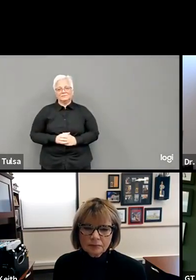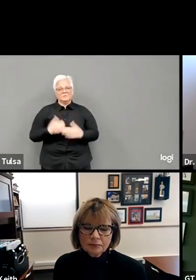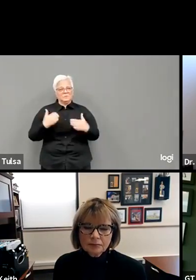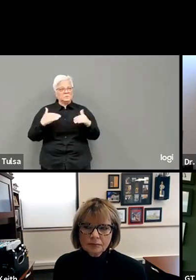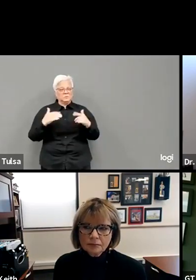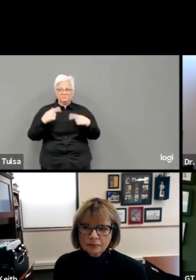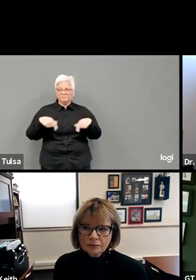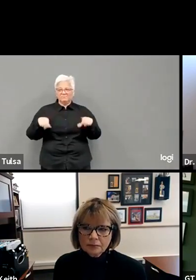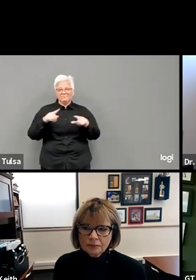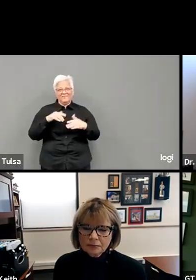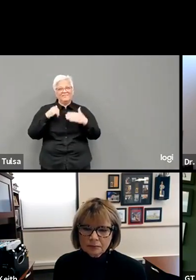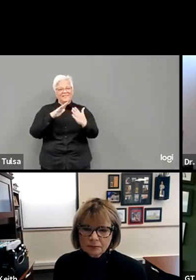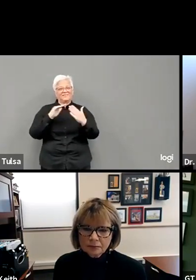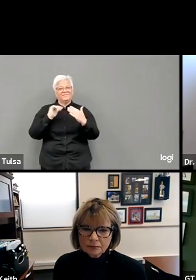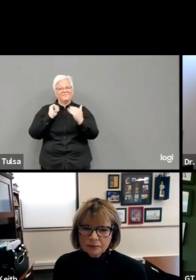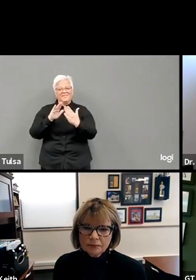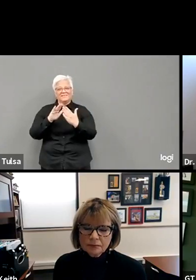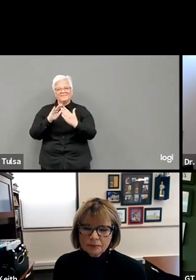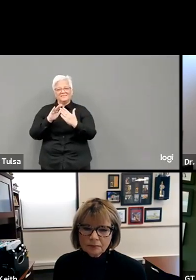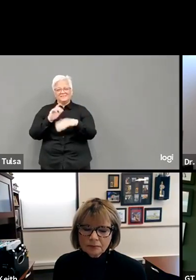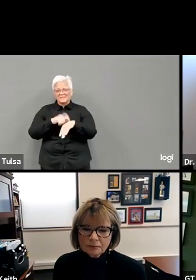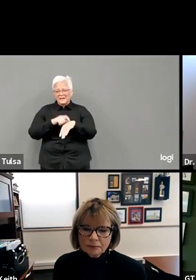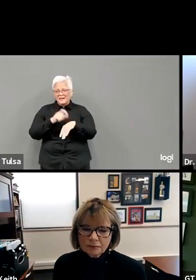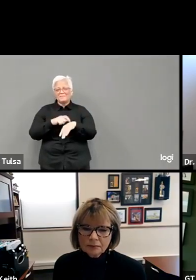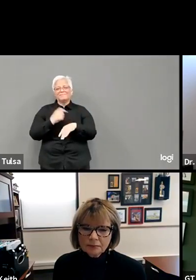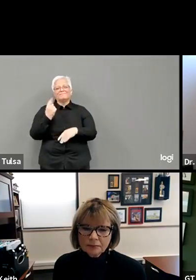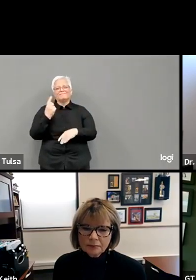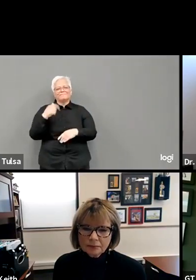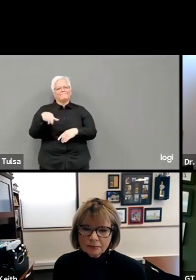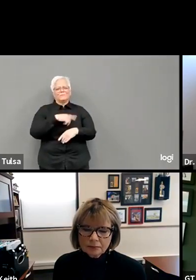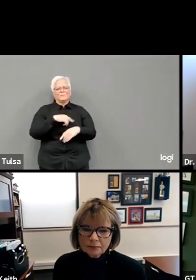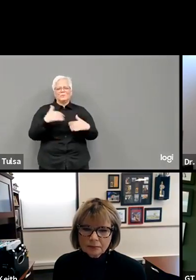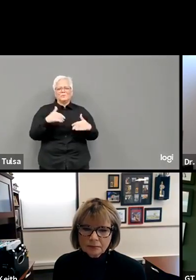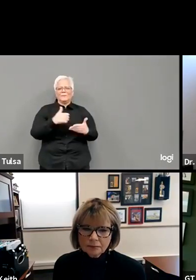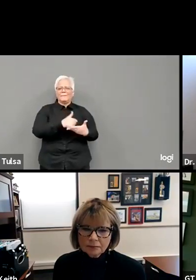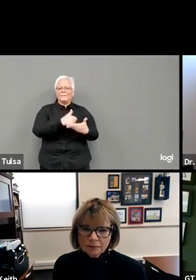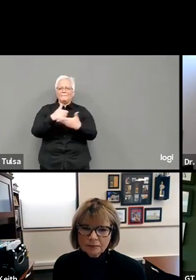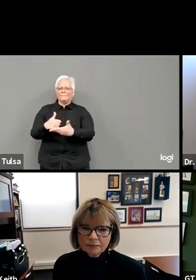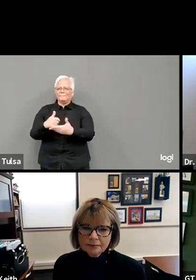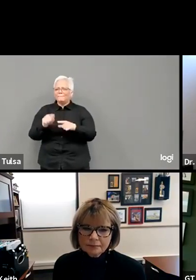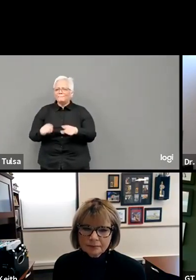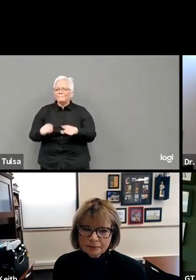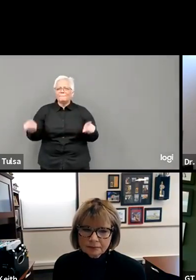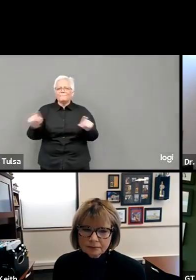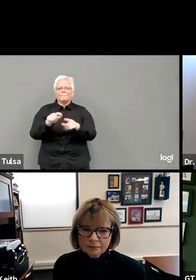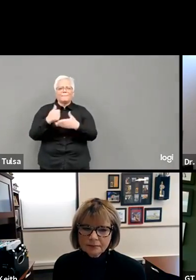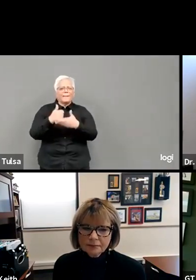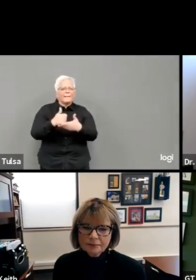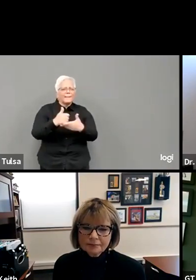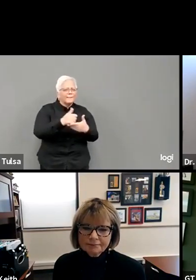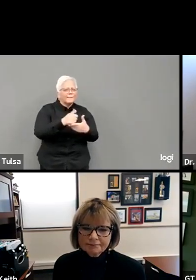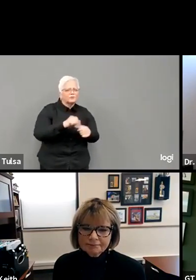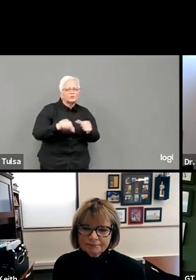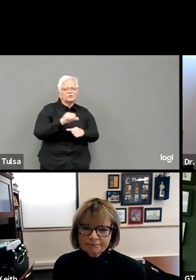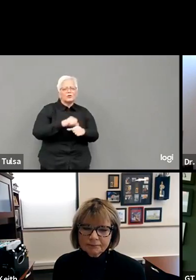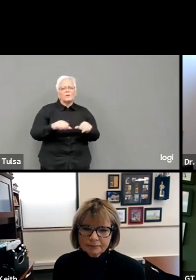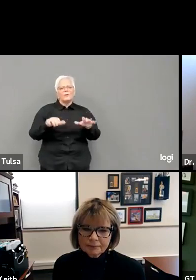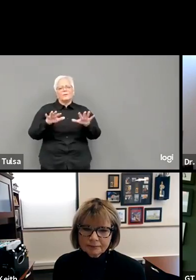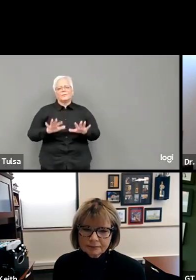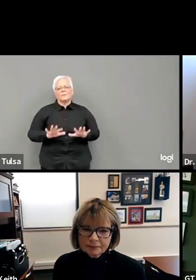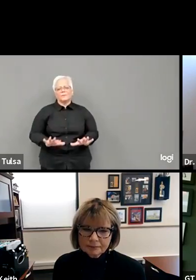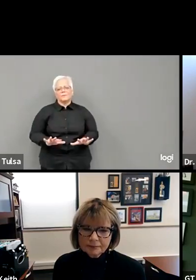enable us to aid and ease the burdens for one another, every single other.